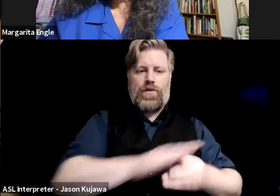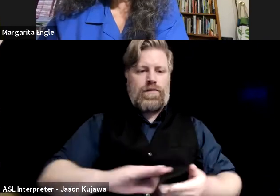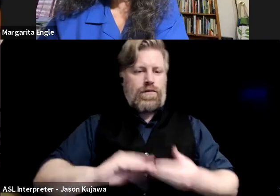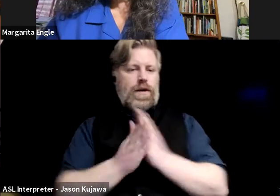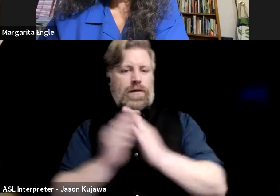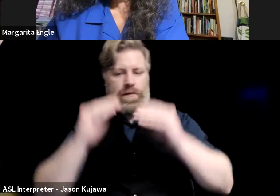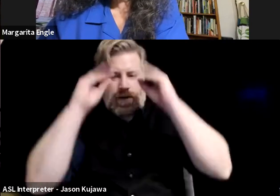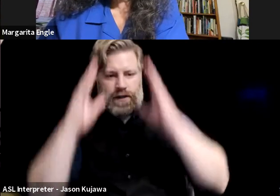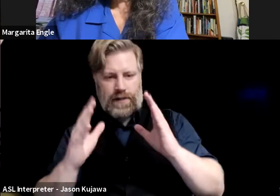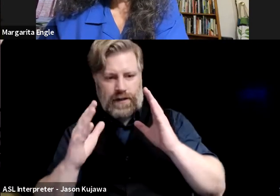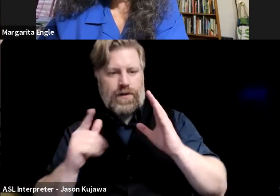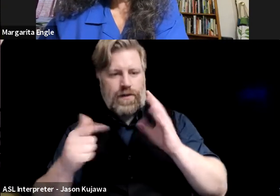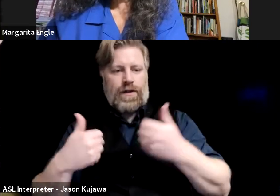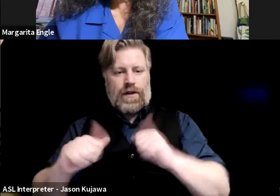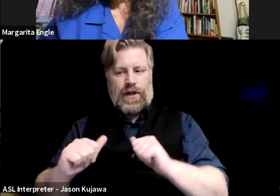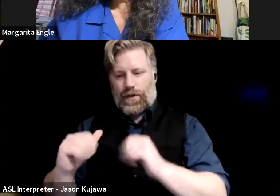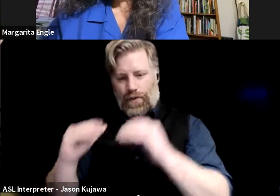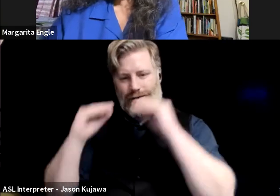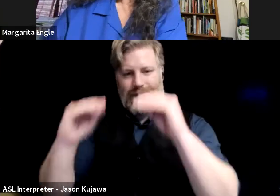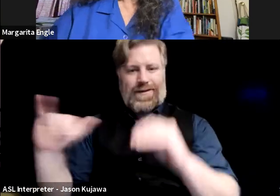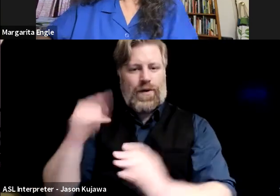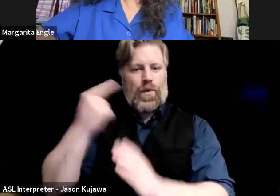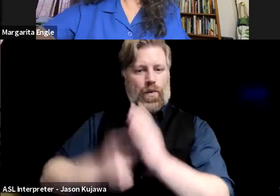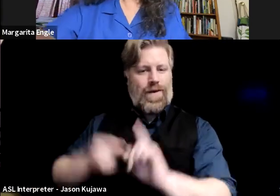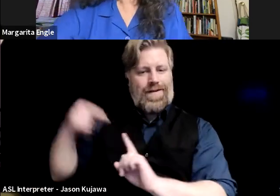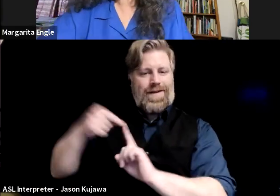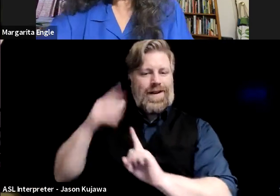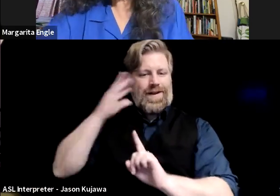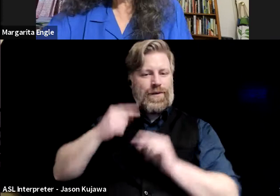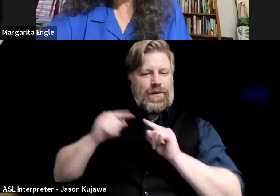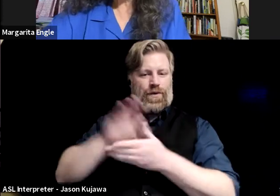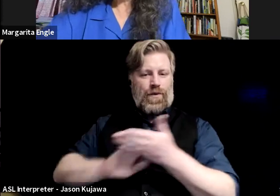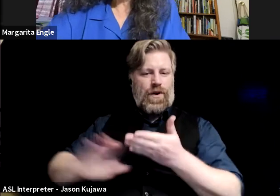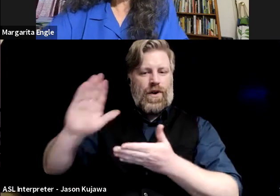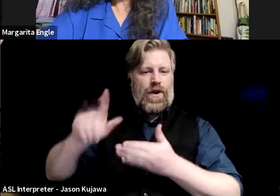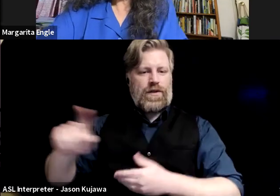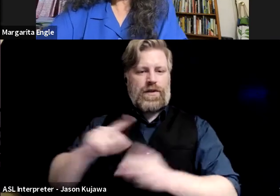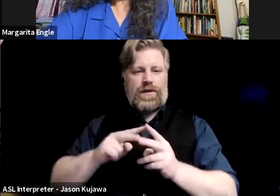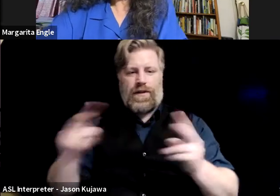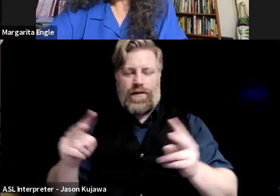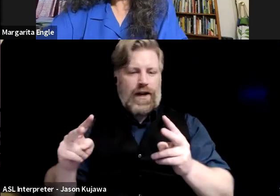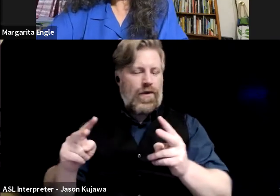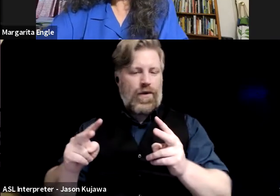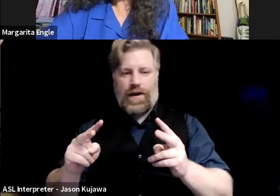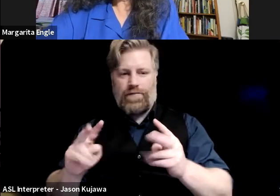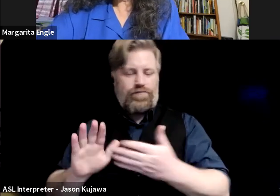feel what they felt when they were in their poetry class at college, you know, but this is opaque and hard, whatever, um,